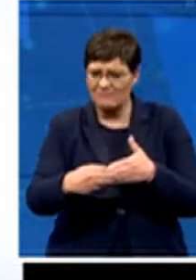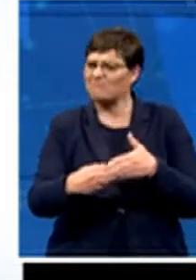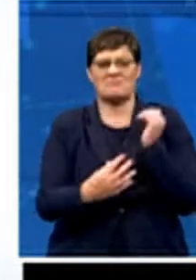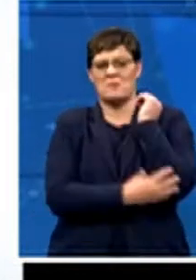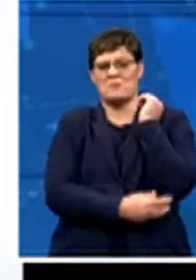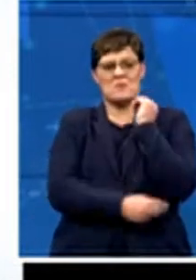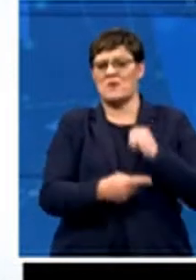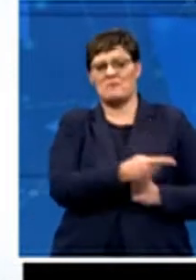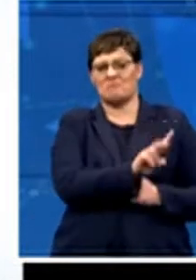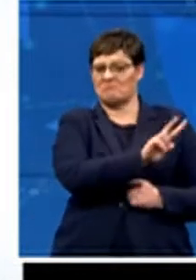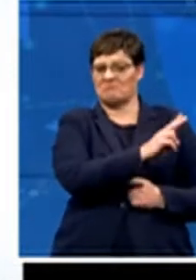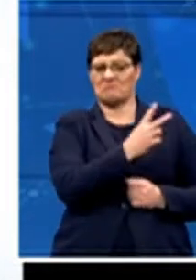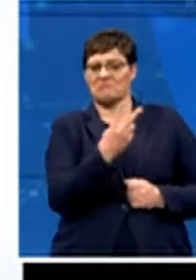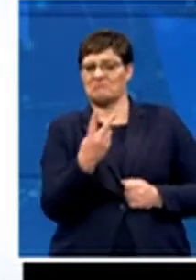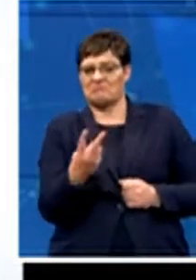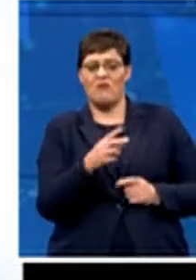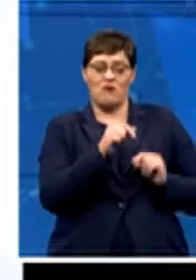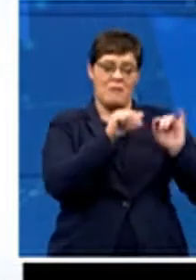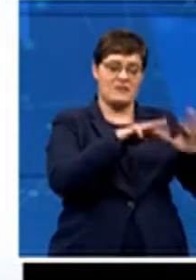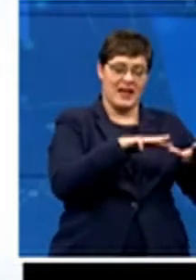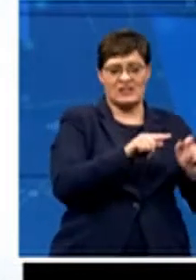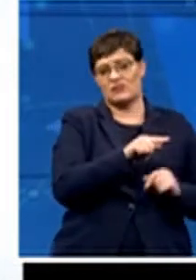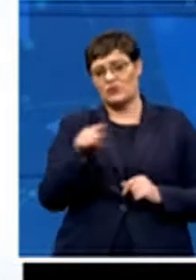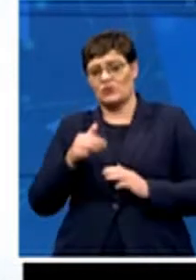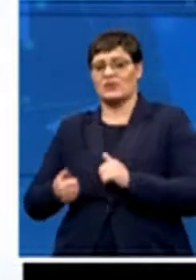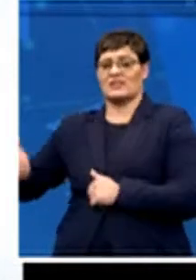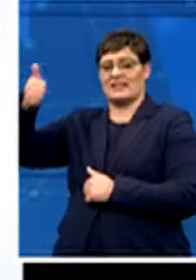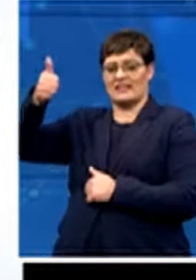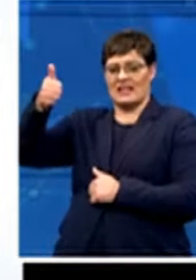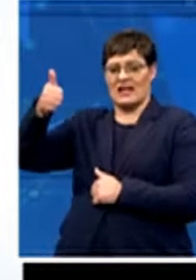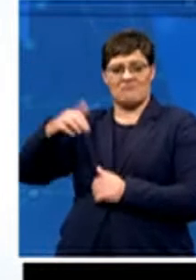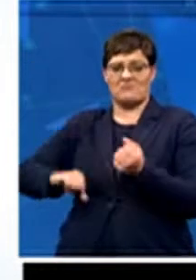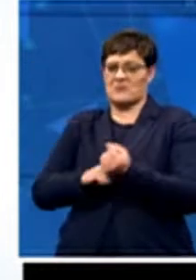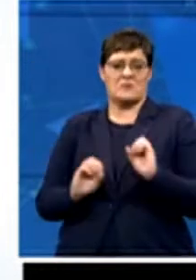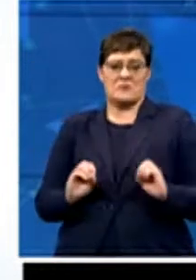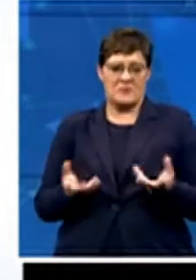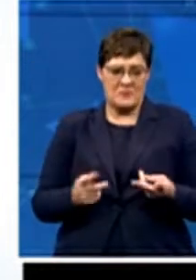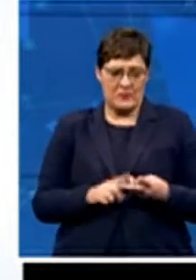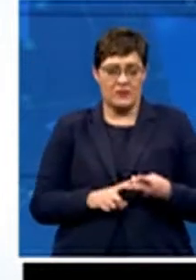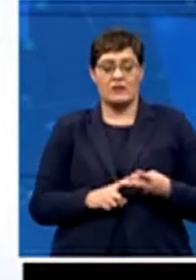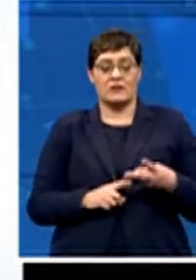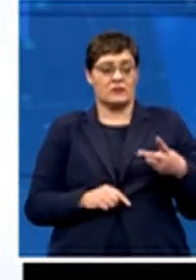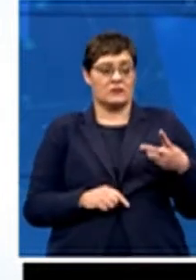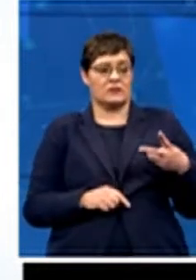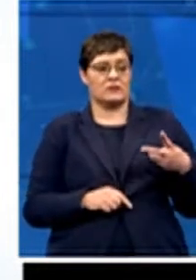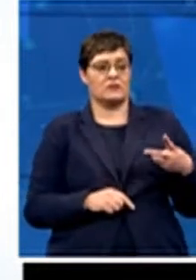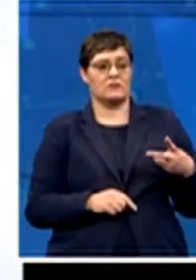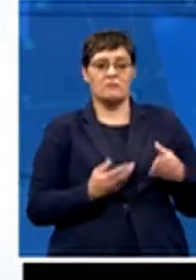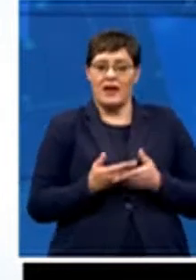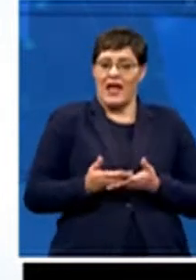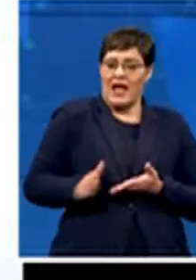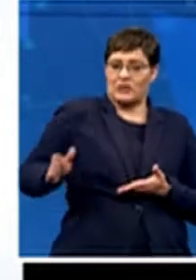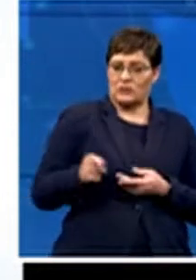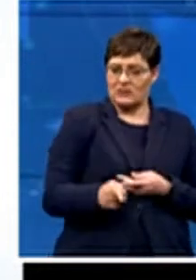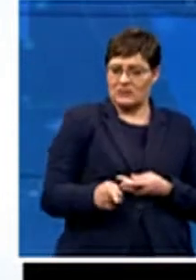-19 level through to the senior level. And secondly, at times of exclusion from the game. When players were